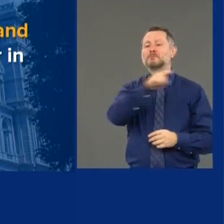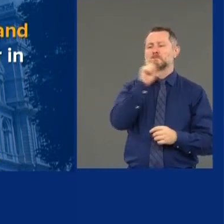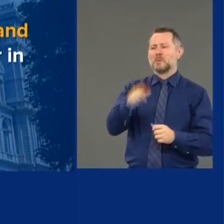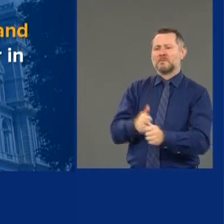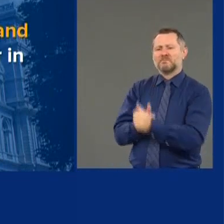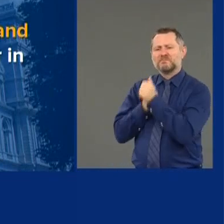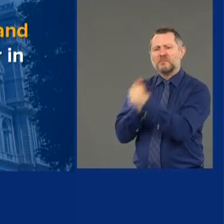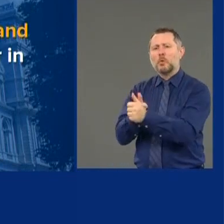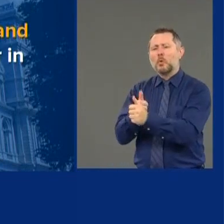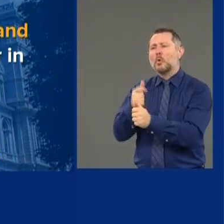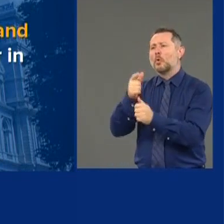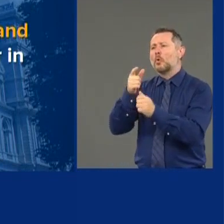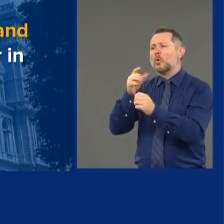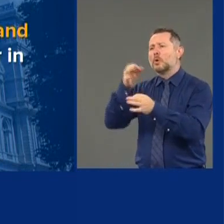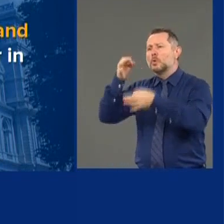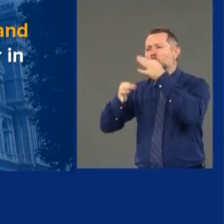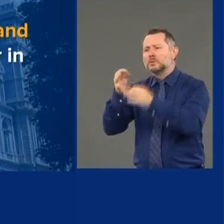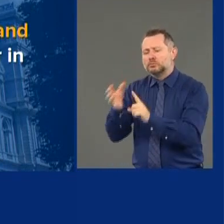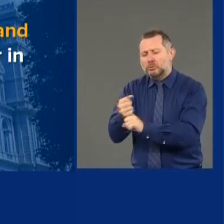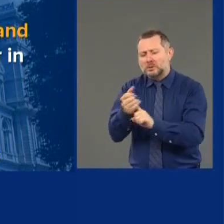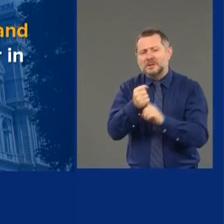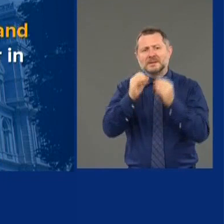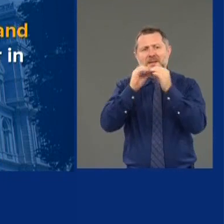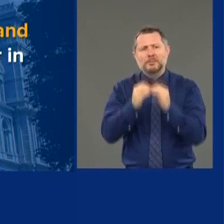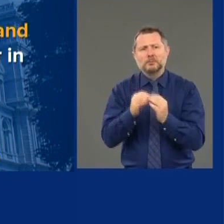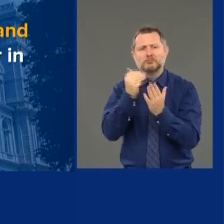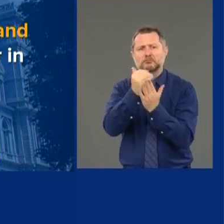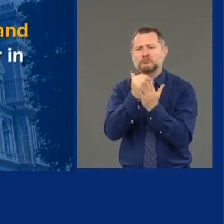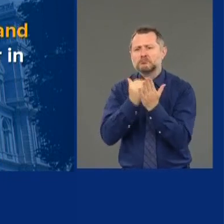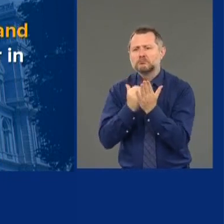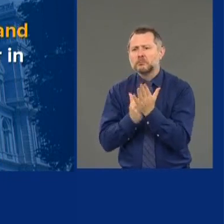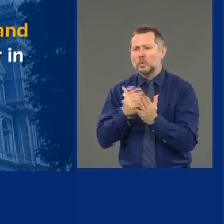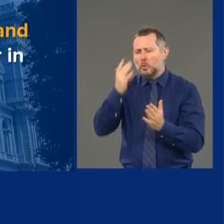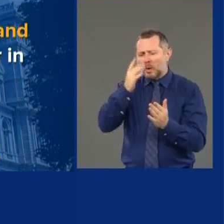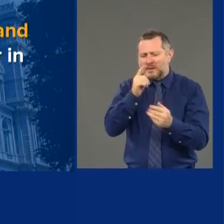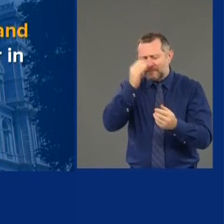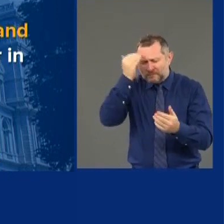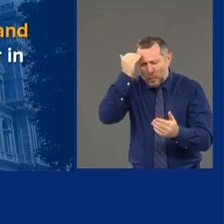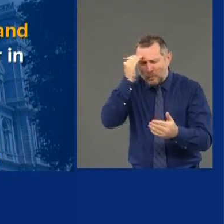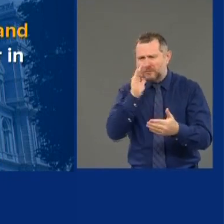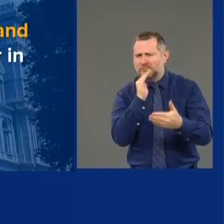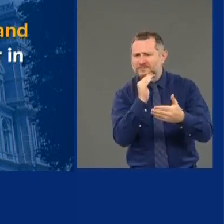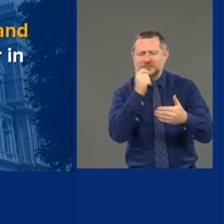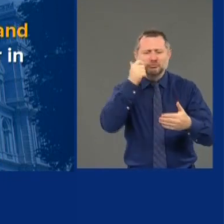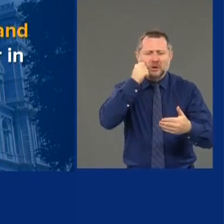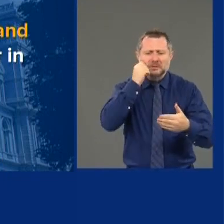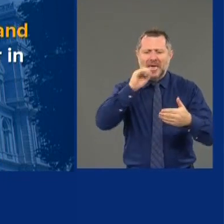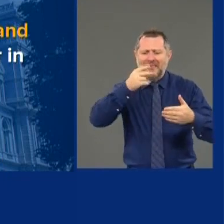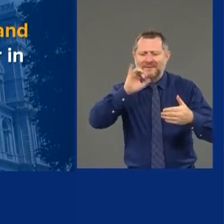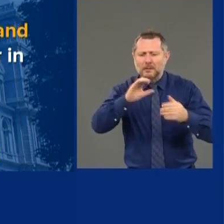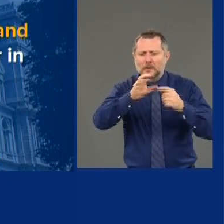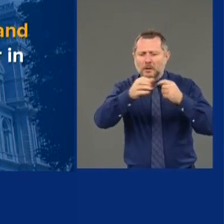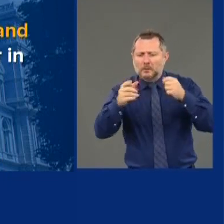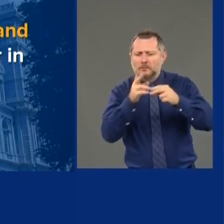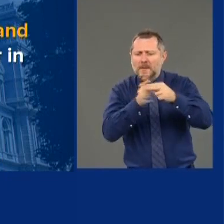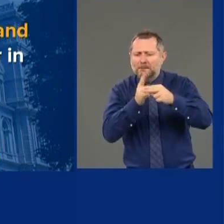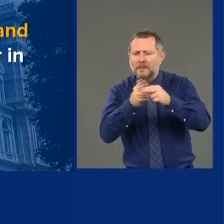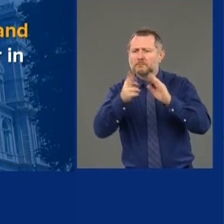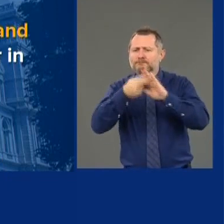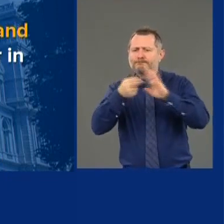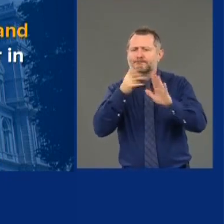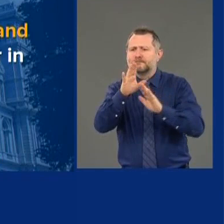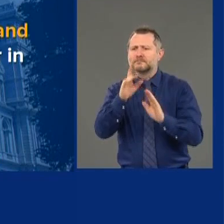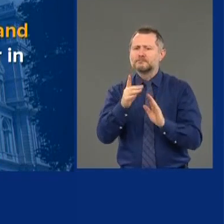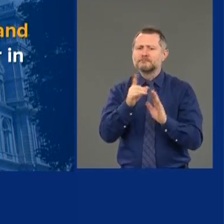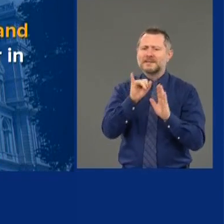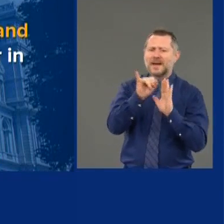So we have all the facts, race, ethnicity. Third, a law that requires police officers to